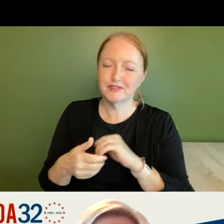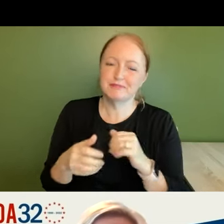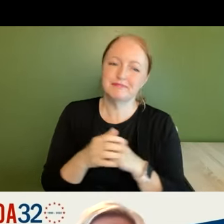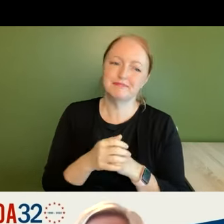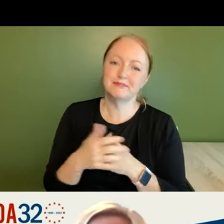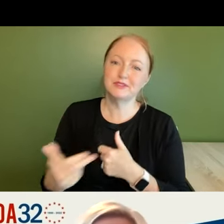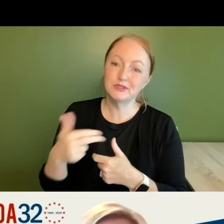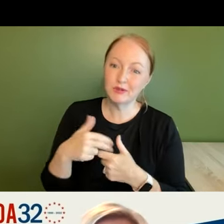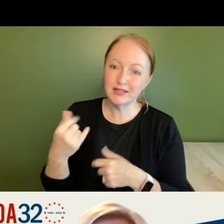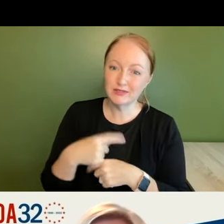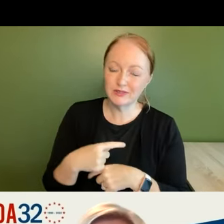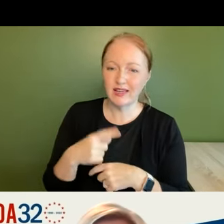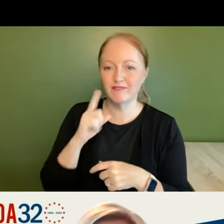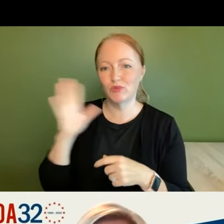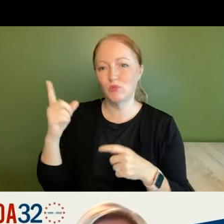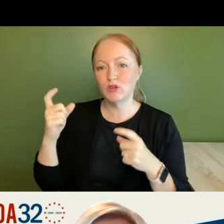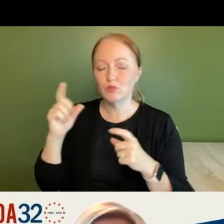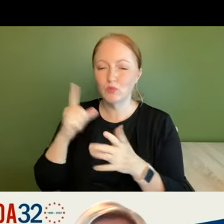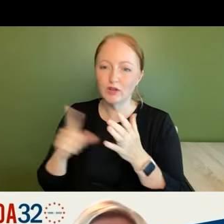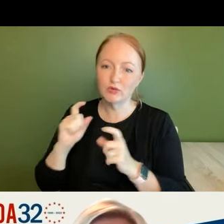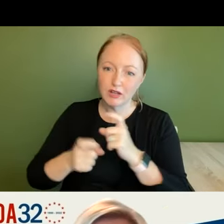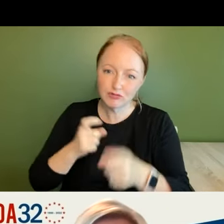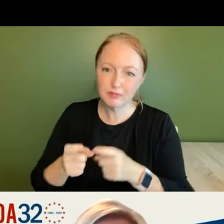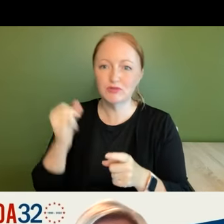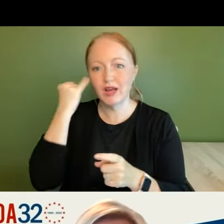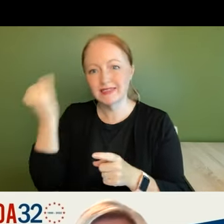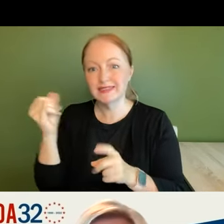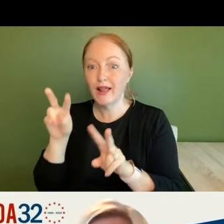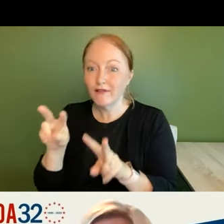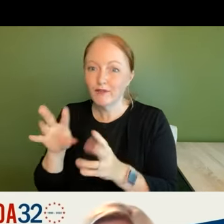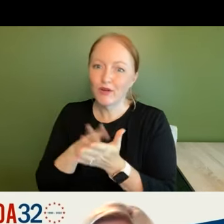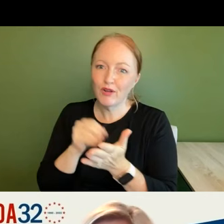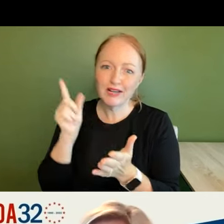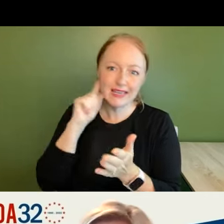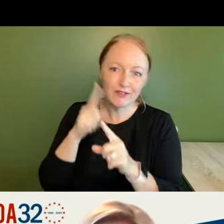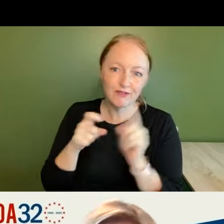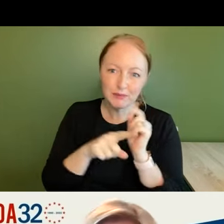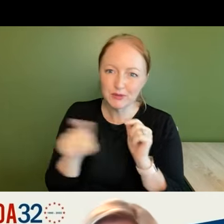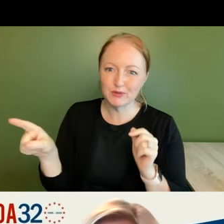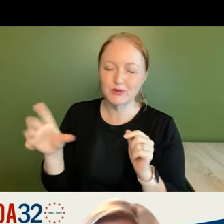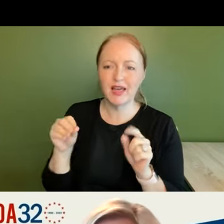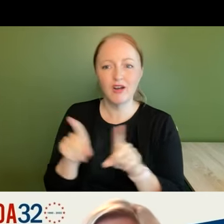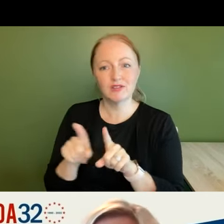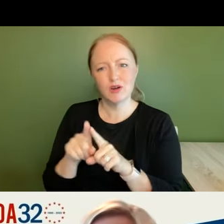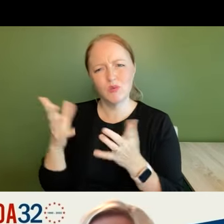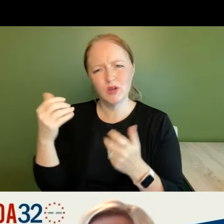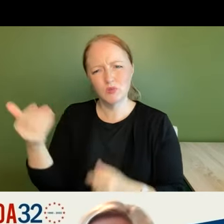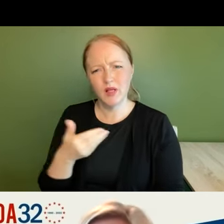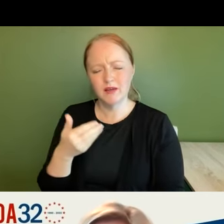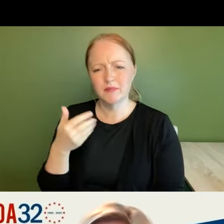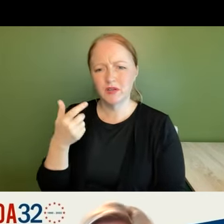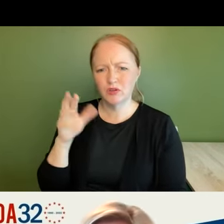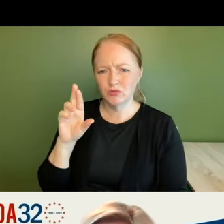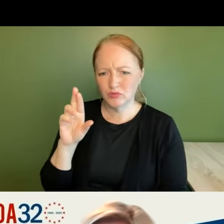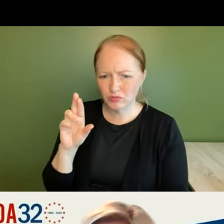today for your contributions and ideas i look forward to hearing from you and learning from you and i also wanted to welcome i don't know if rigo